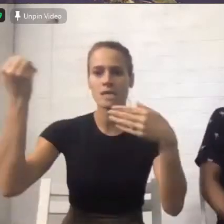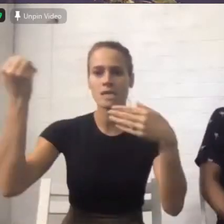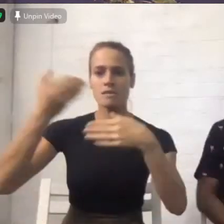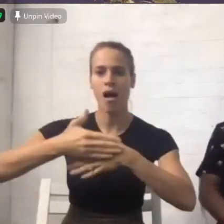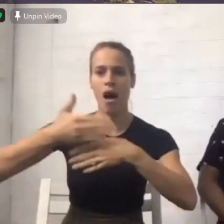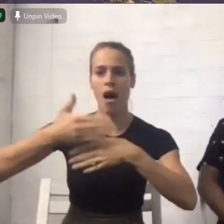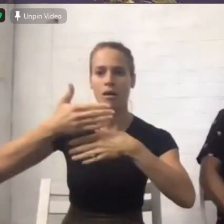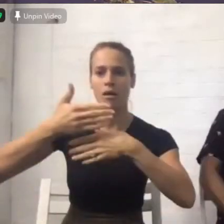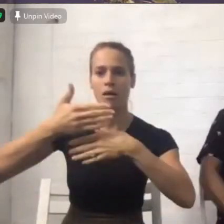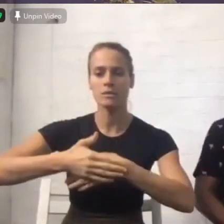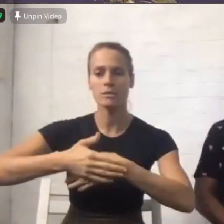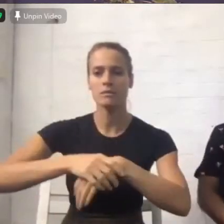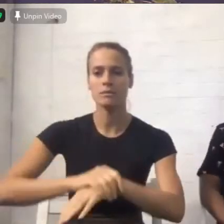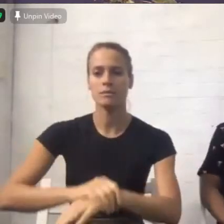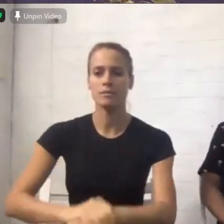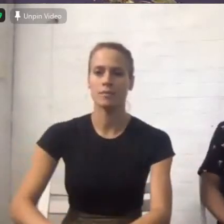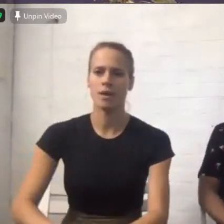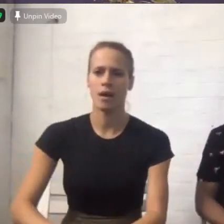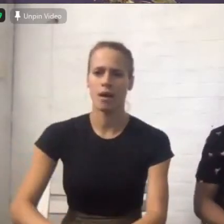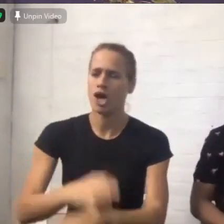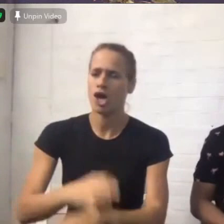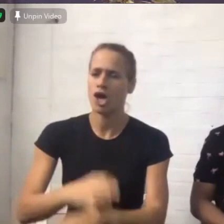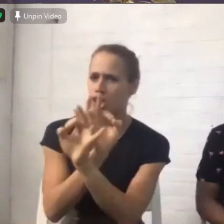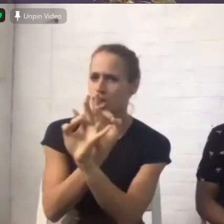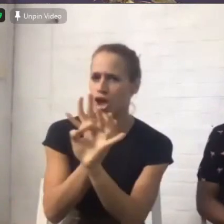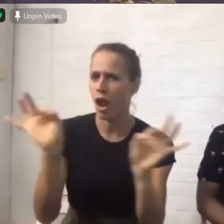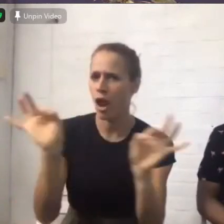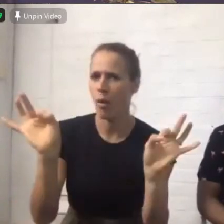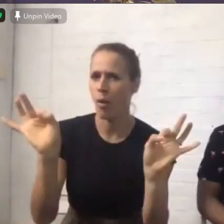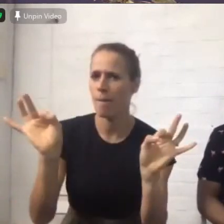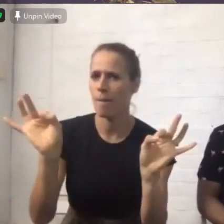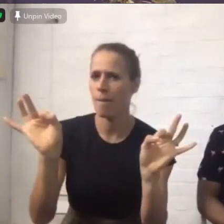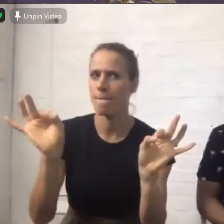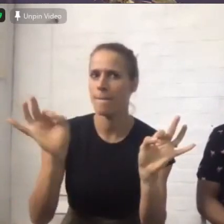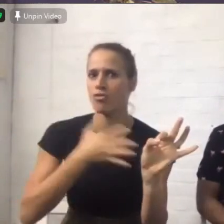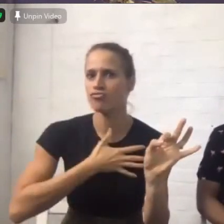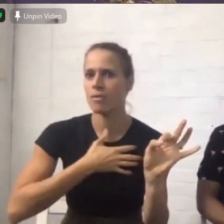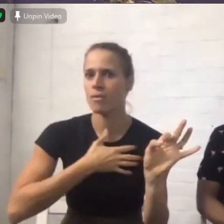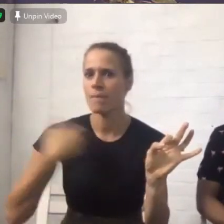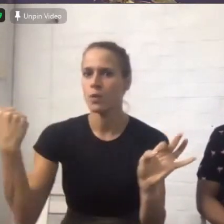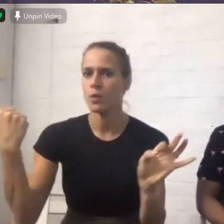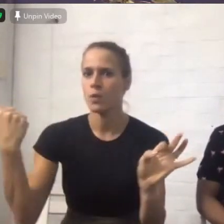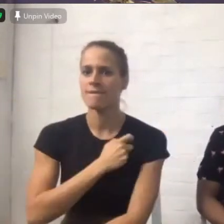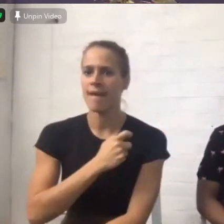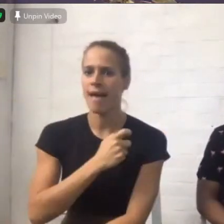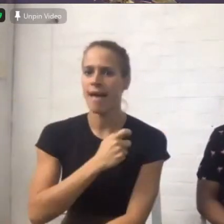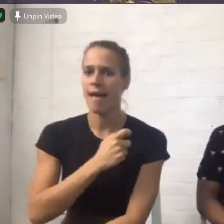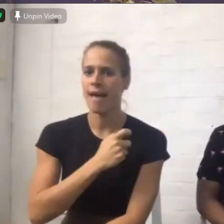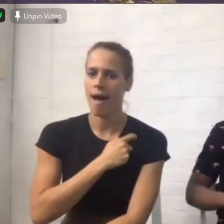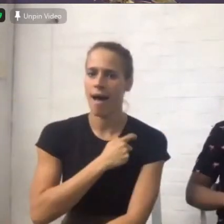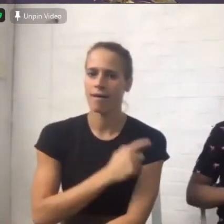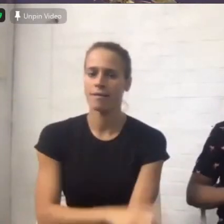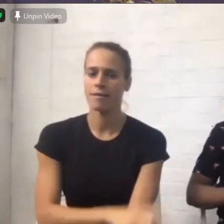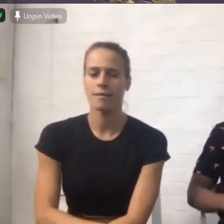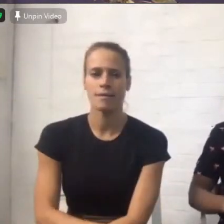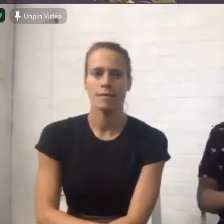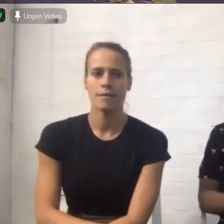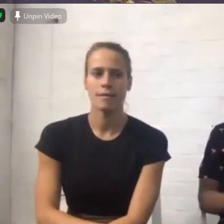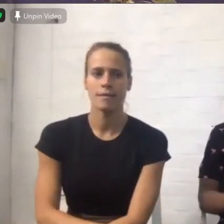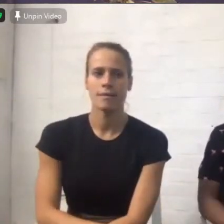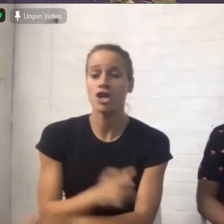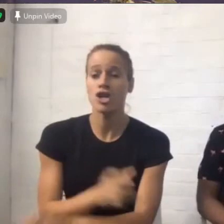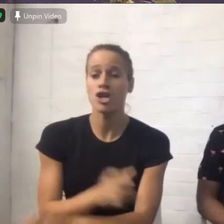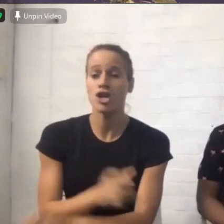shalom displaces the fear shalom displaces the sin